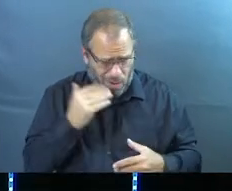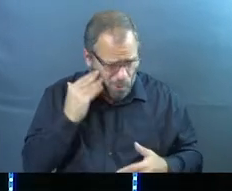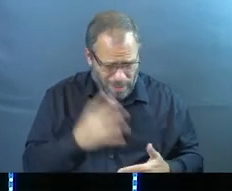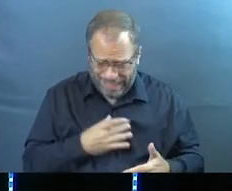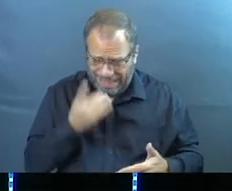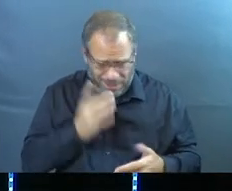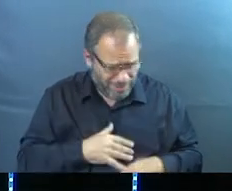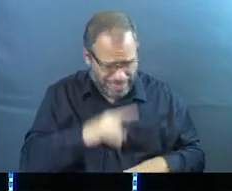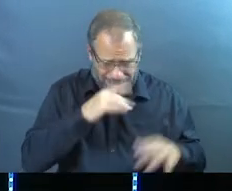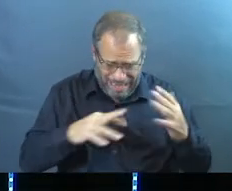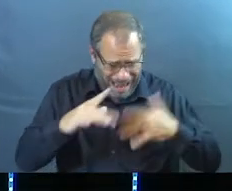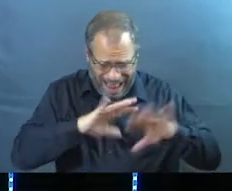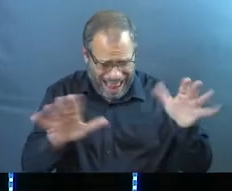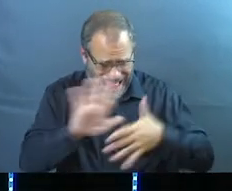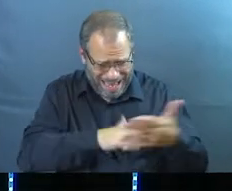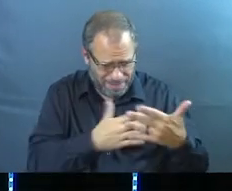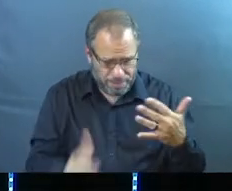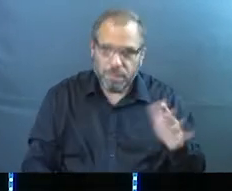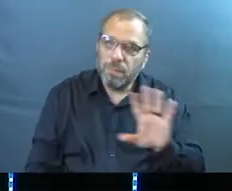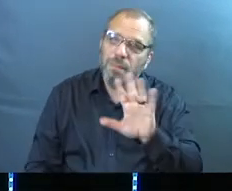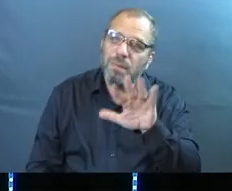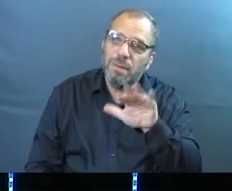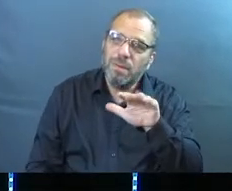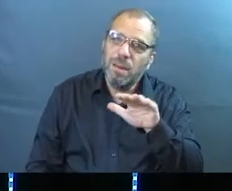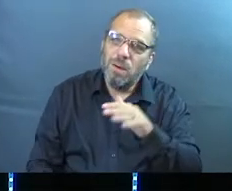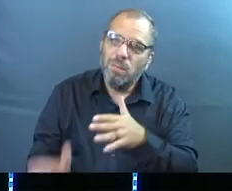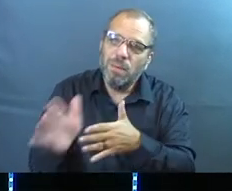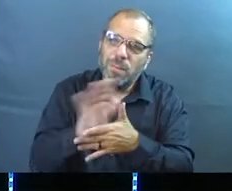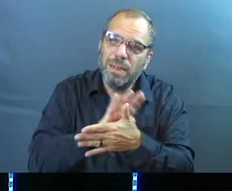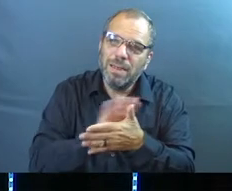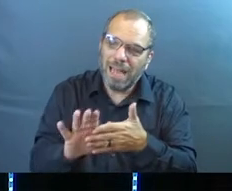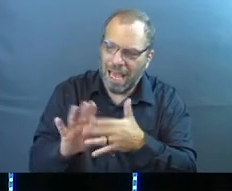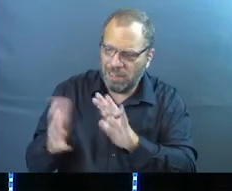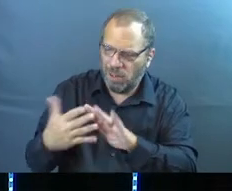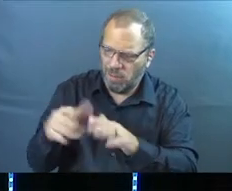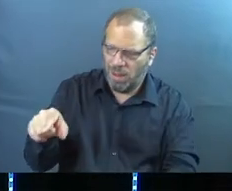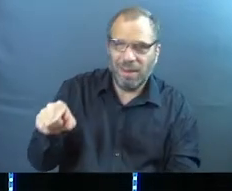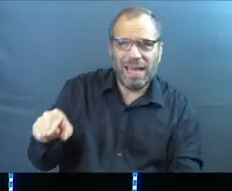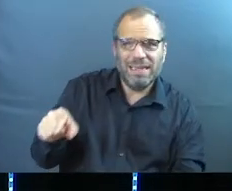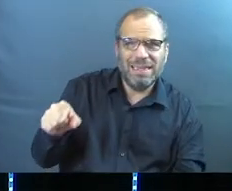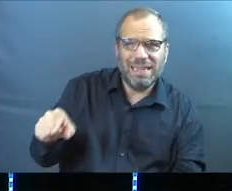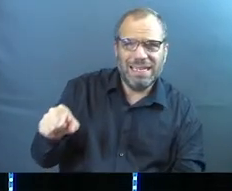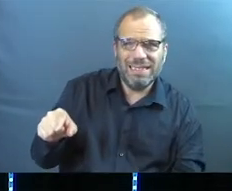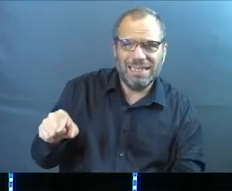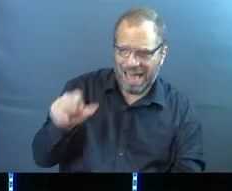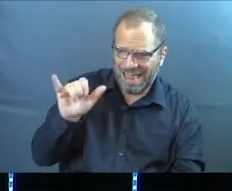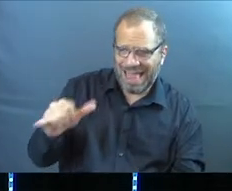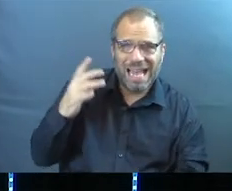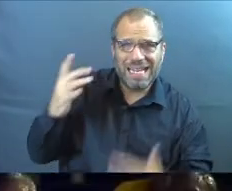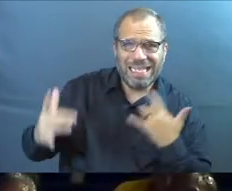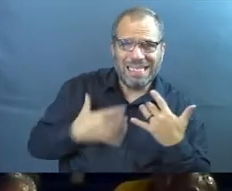Right? But wouldn't it be amazing to be in a community of people that vibrant?